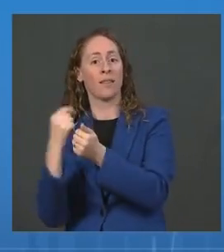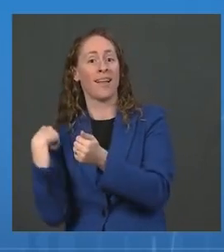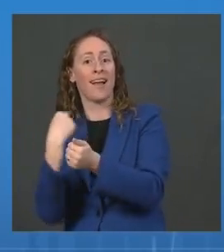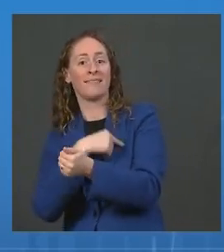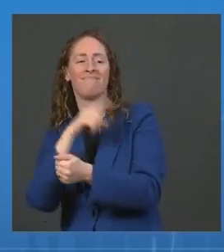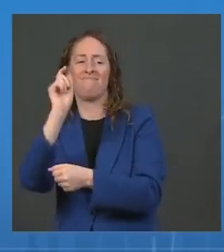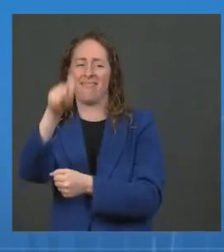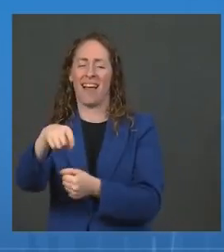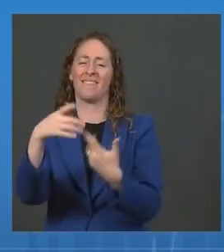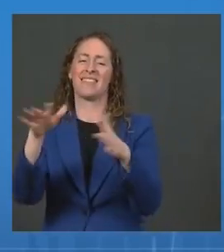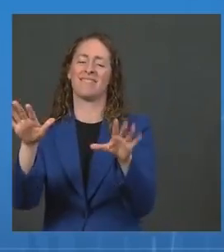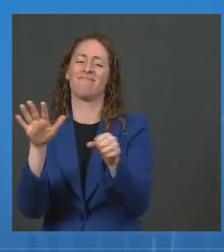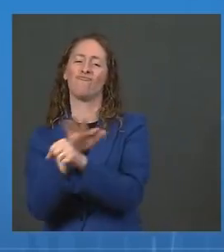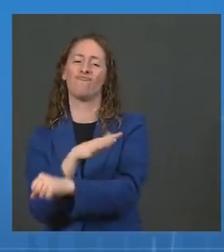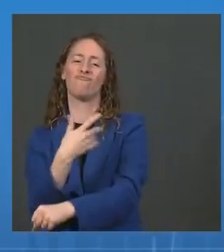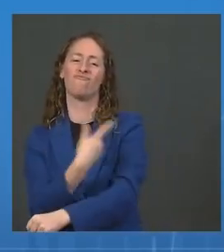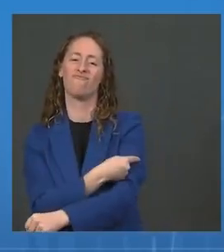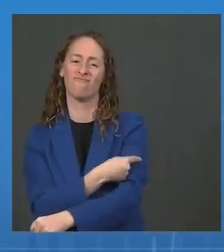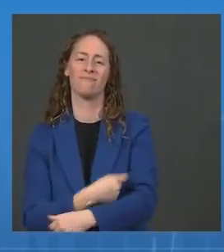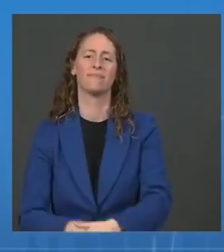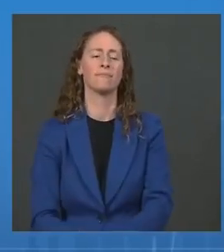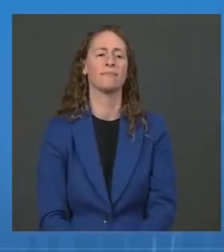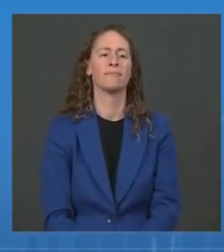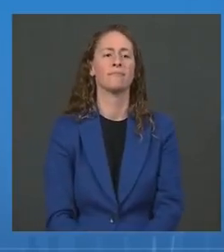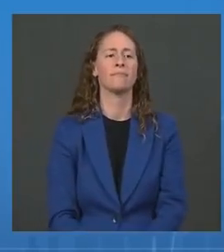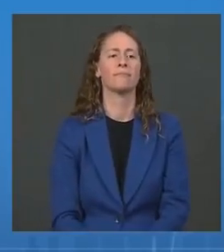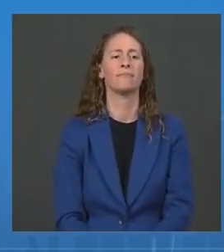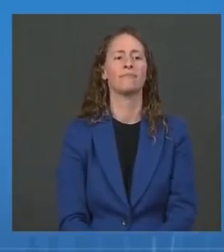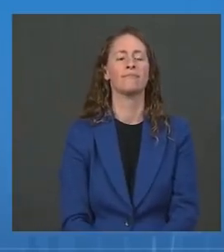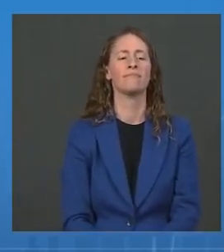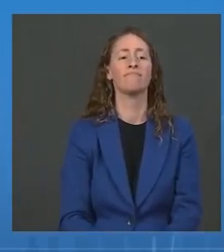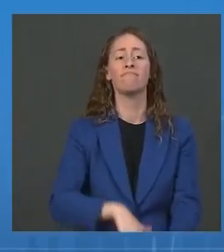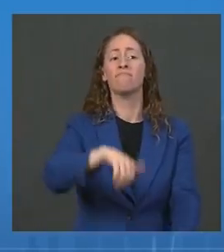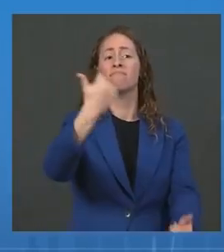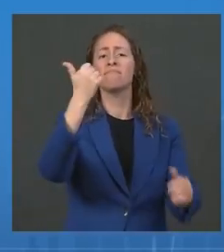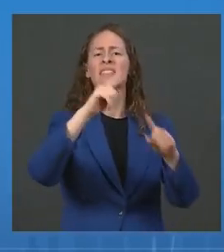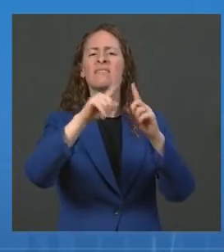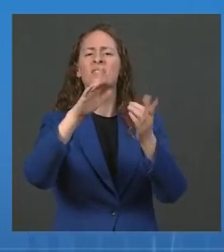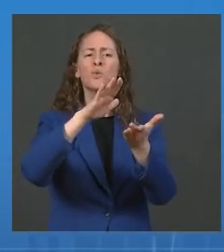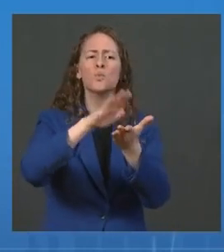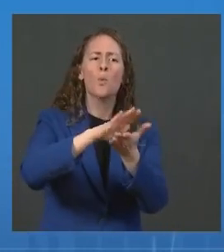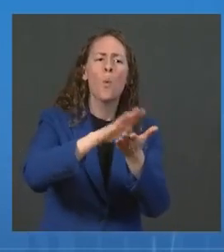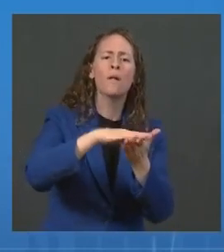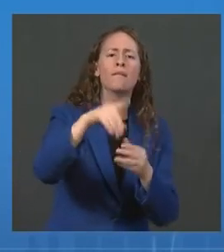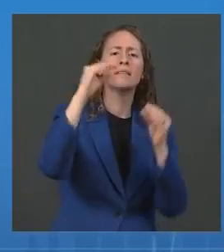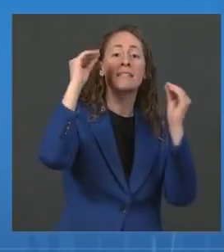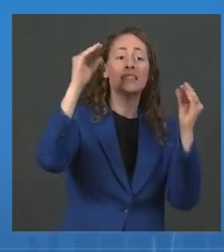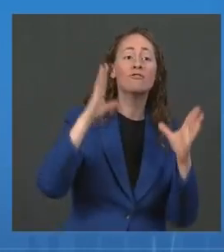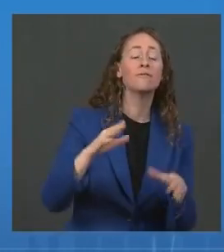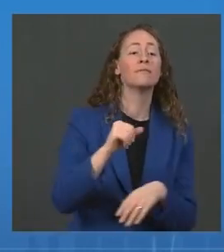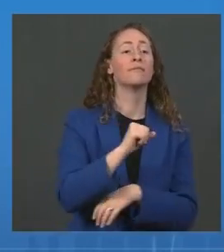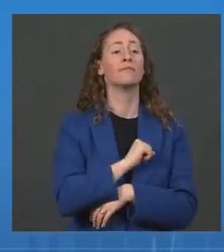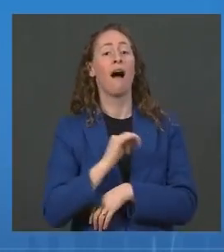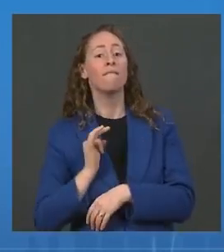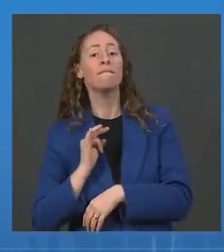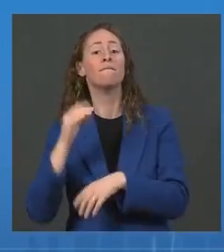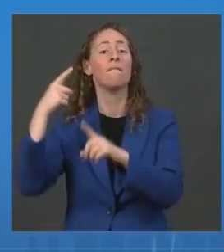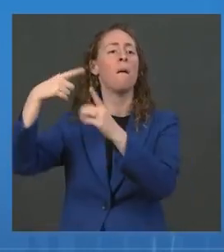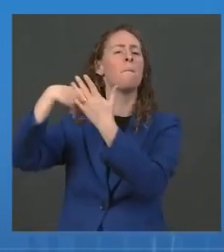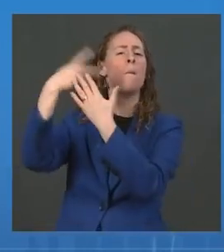and requiring all Head Start educators and teachers and staff of all federally-run schools to be fully vaccinated.